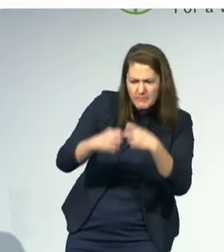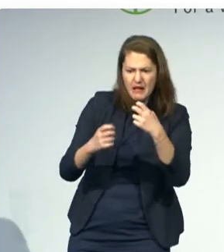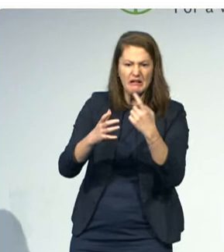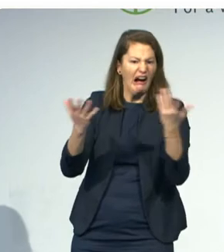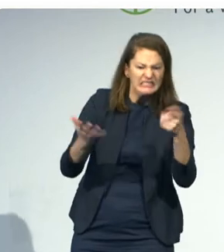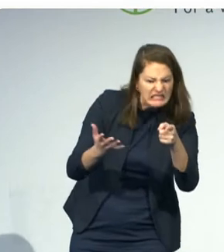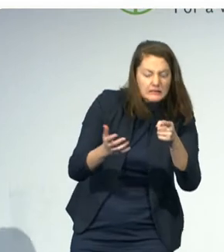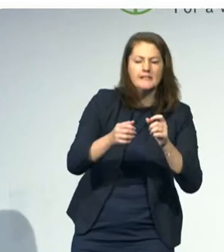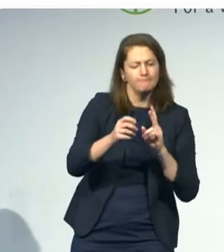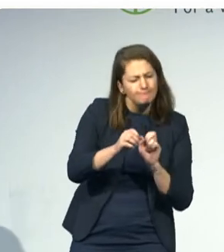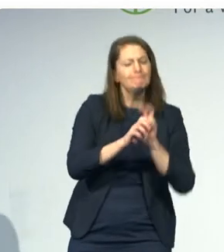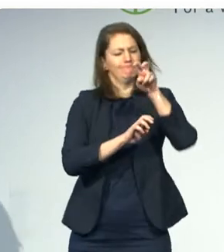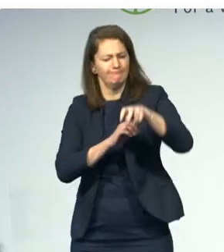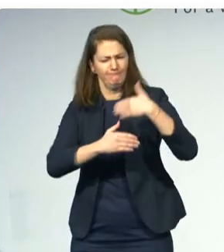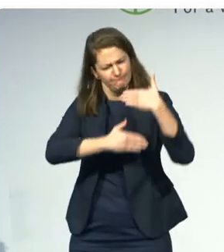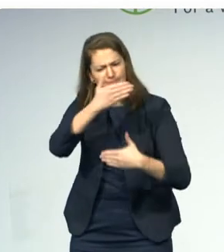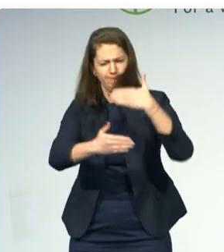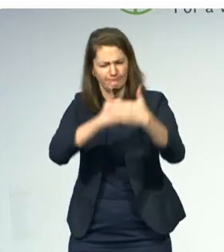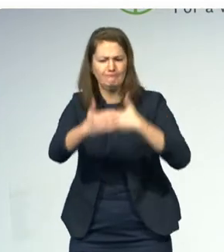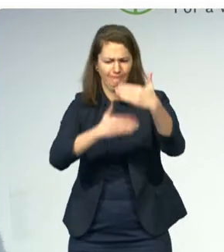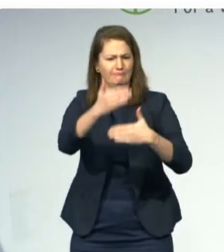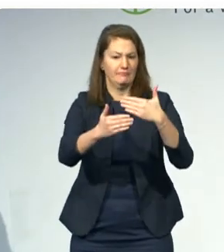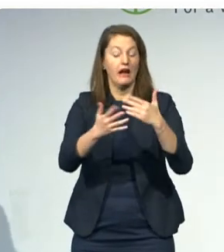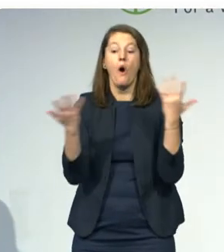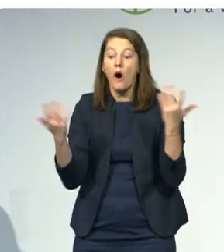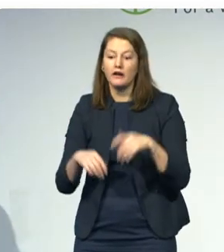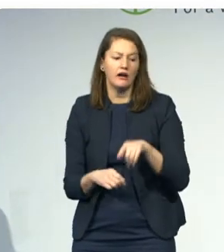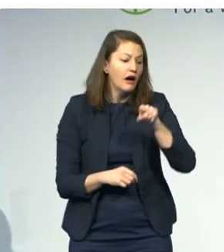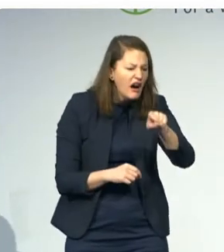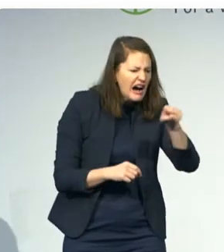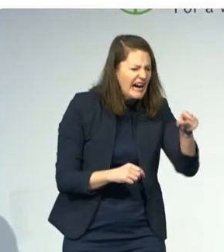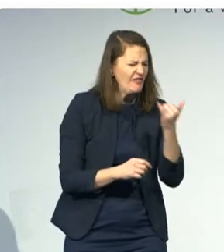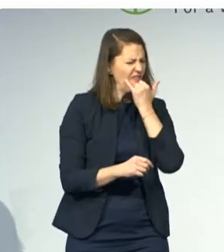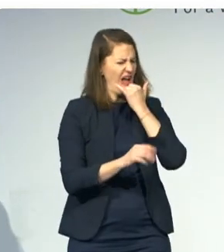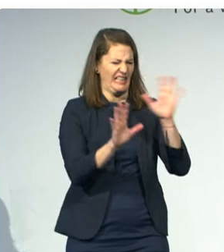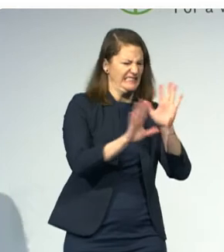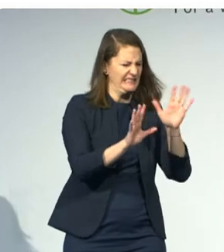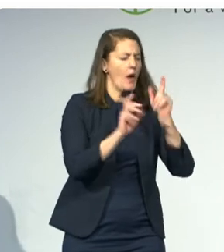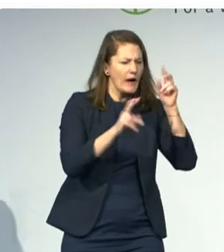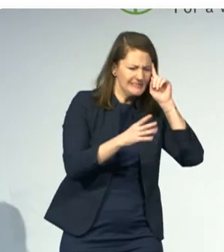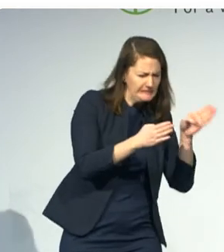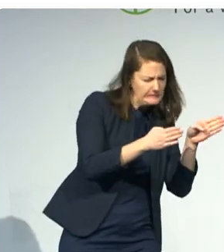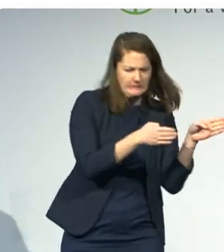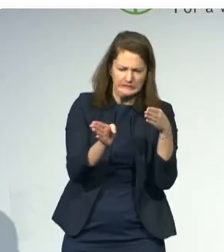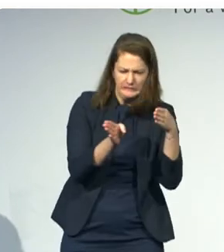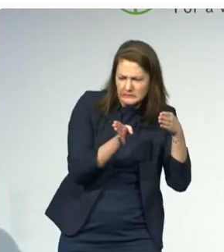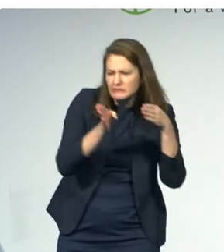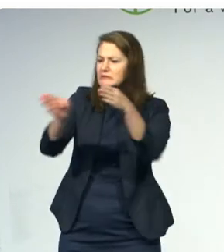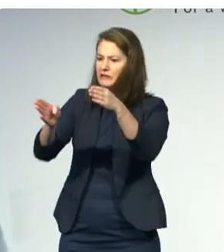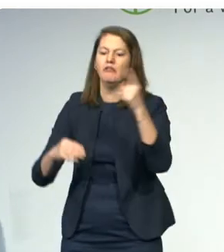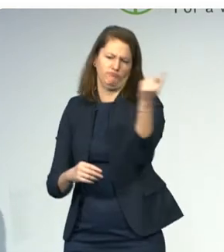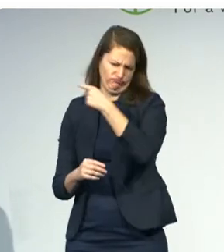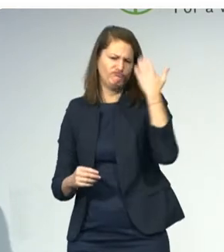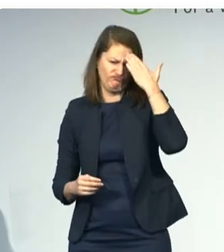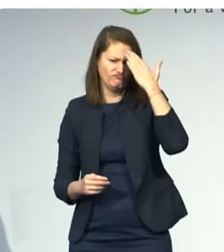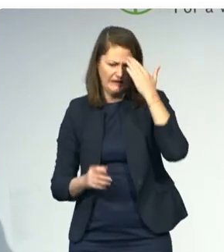that we know have not worked. You see, it is also important to recognize that the journey to inclusive